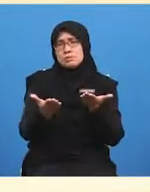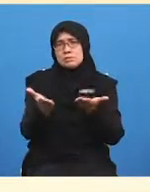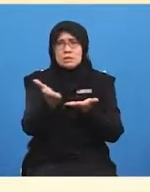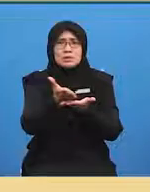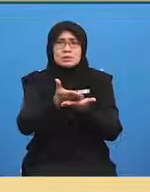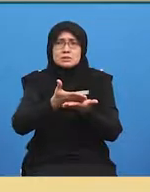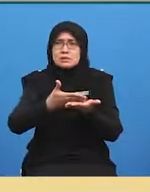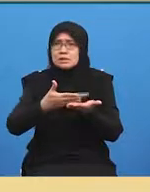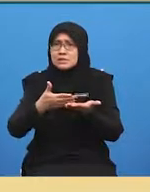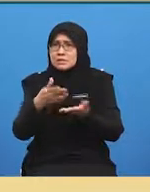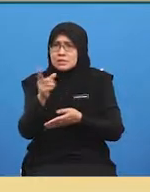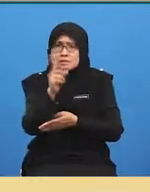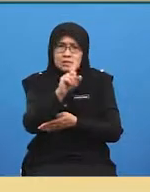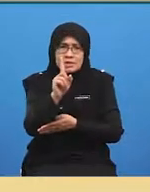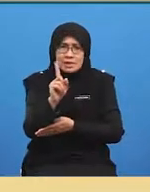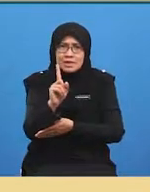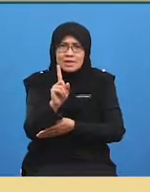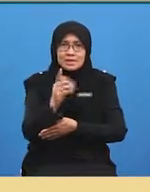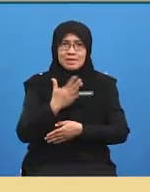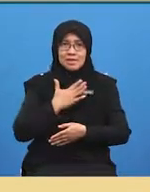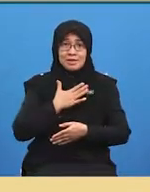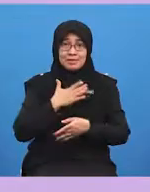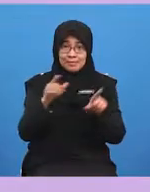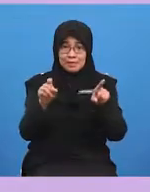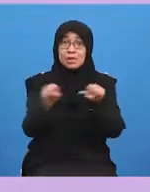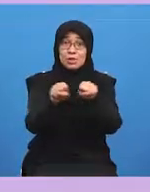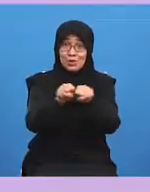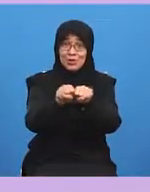look my shoes are matching